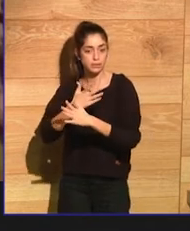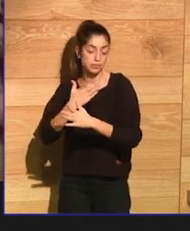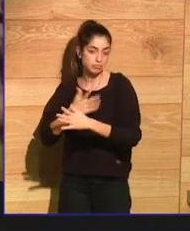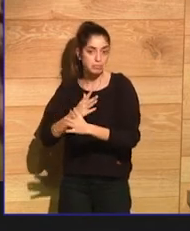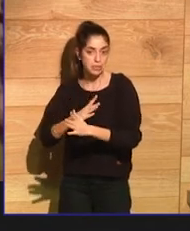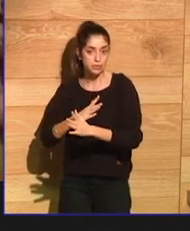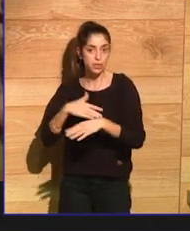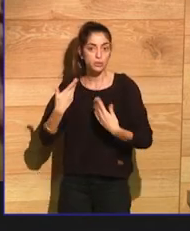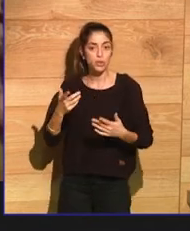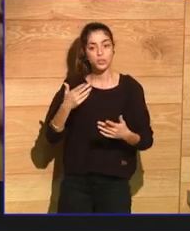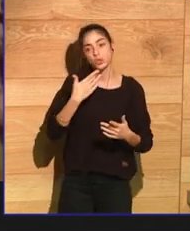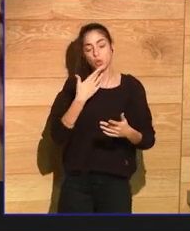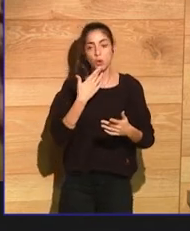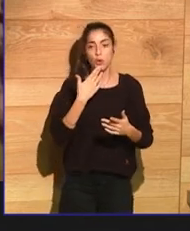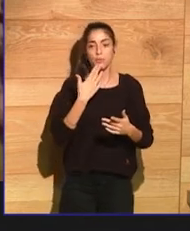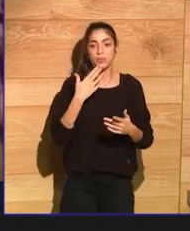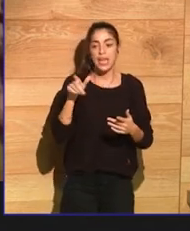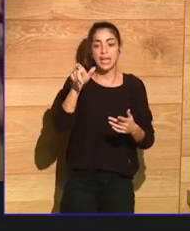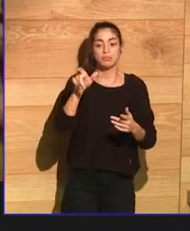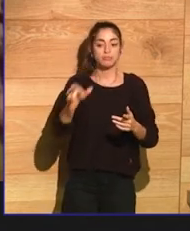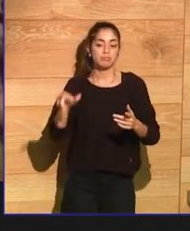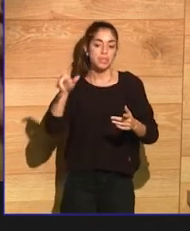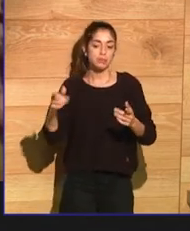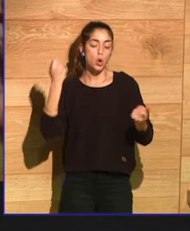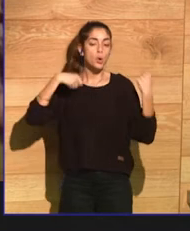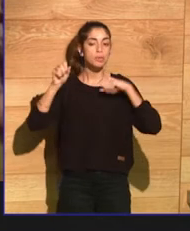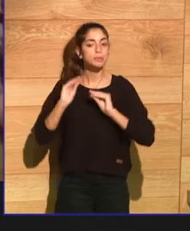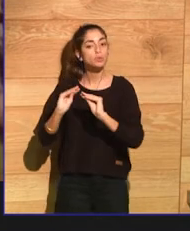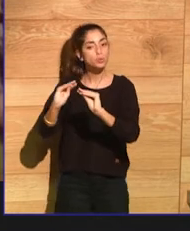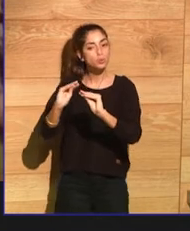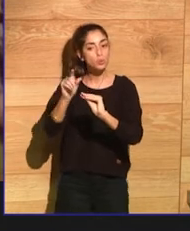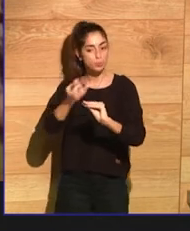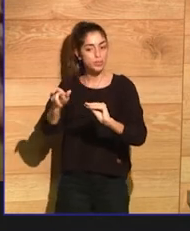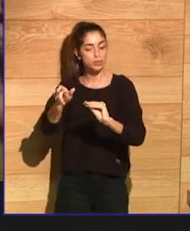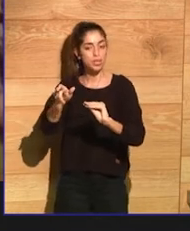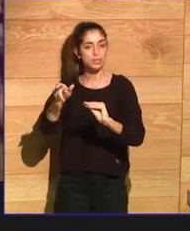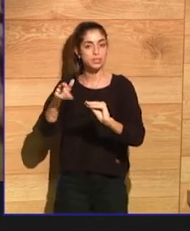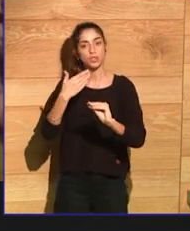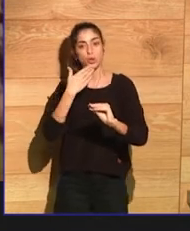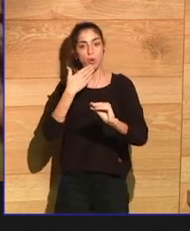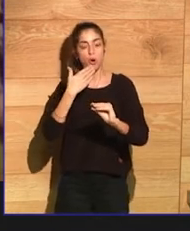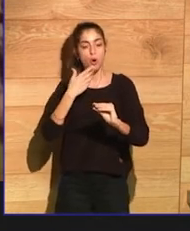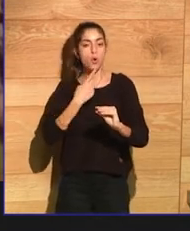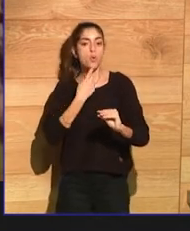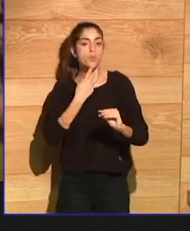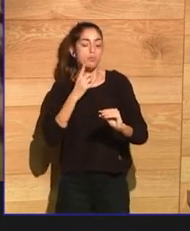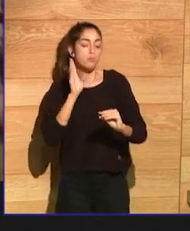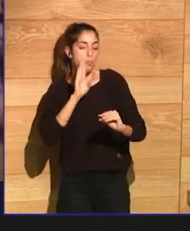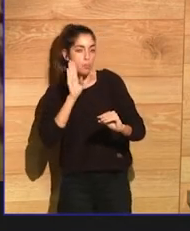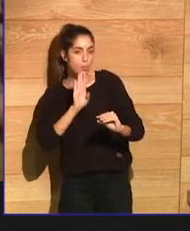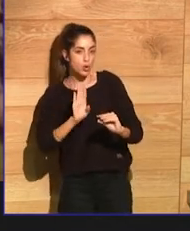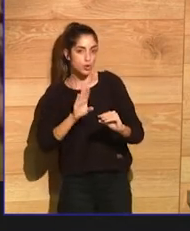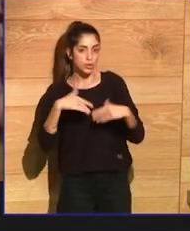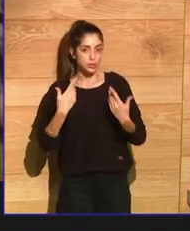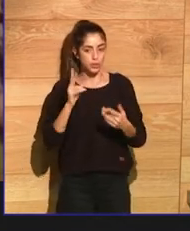they might be having very lackluster sex. But once they realized that they were being watched by Truman Capote, suddenly they would cry out and their